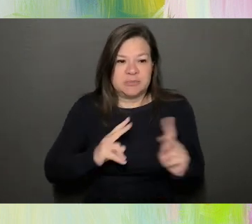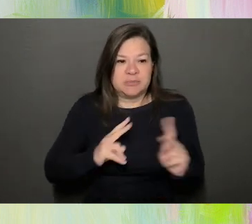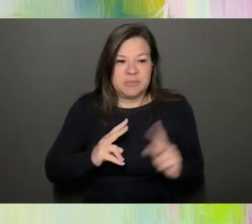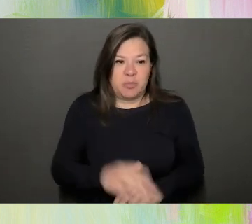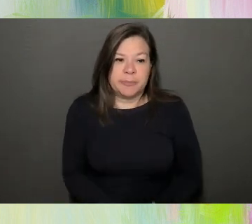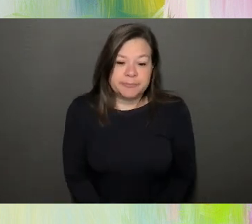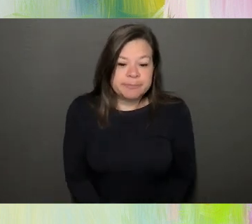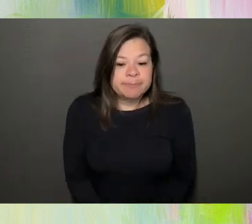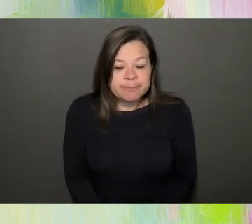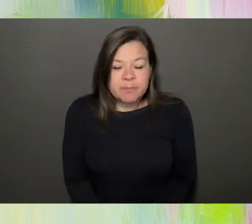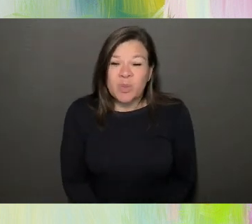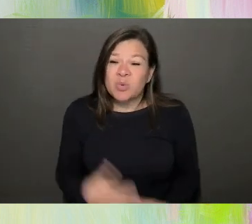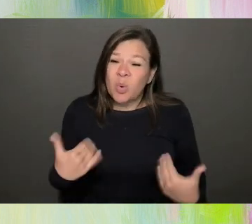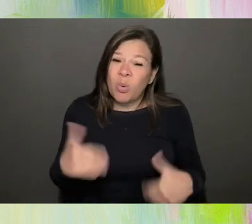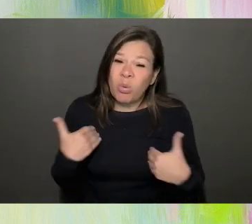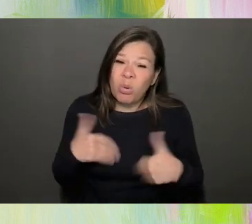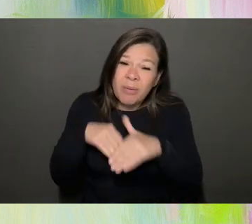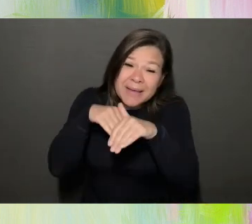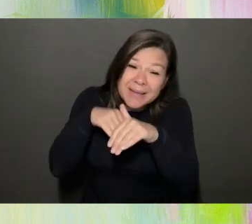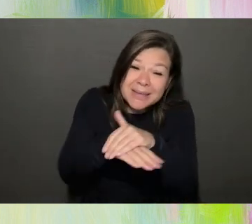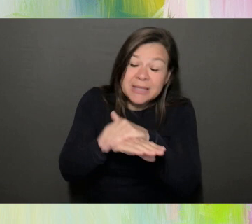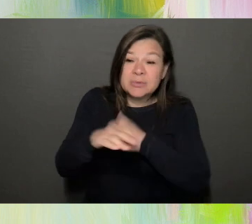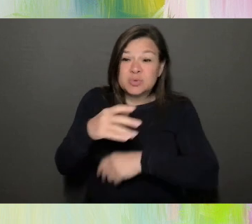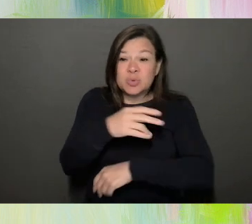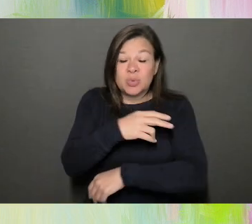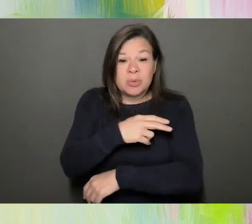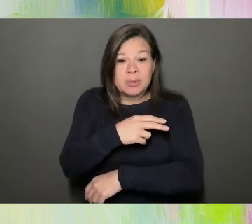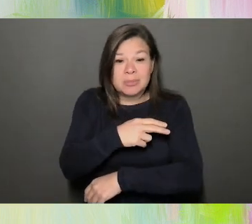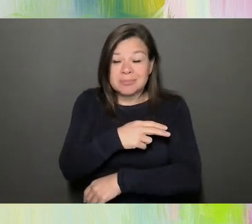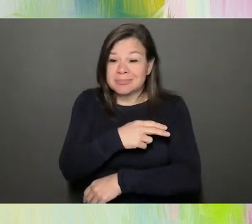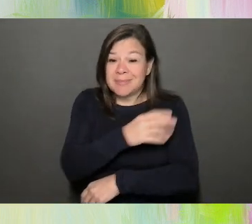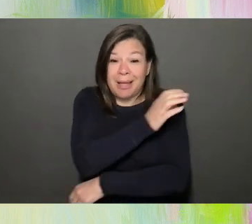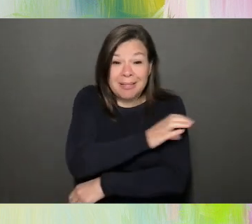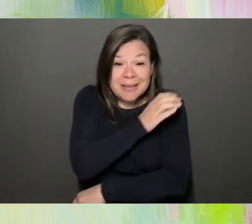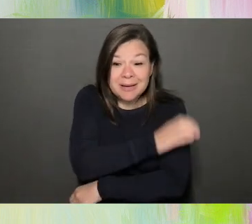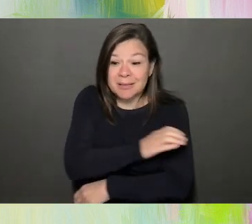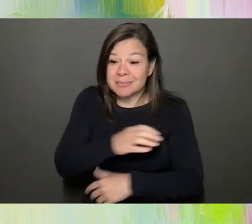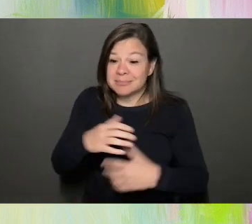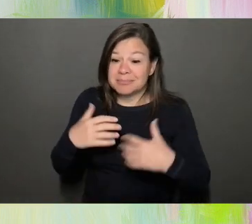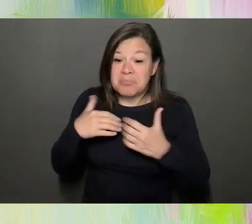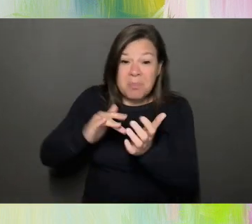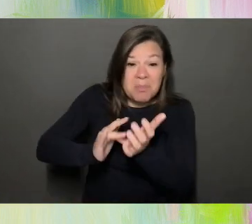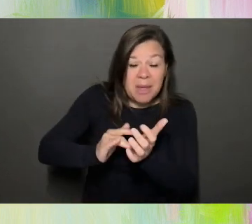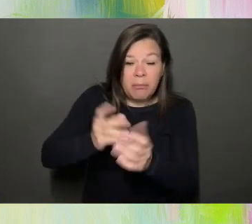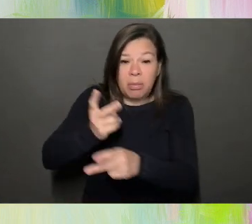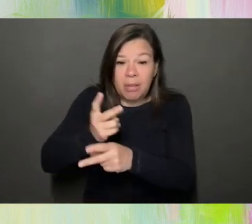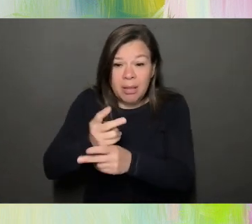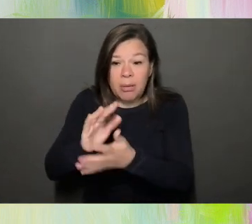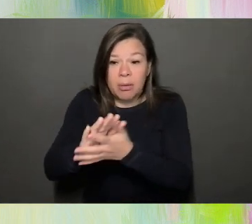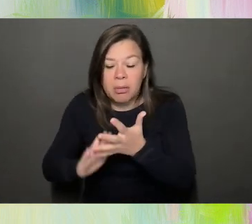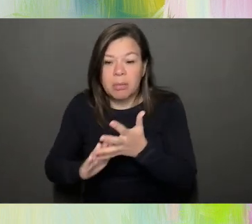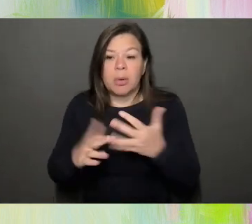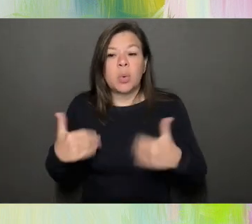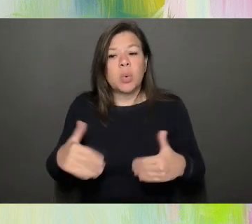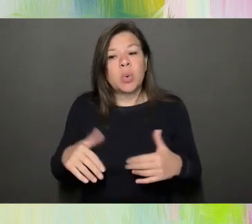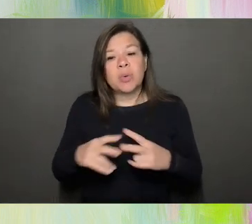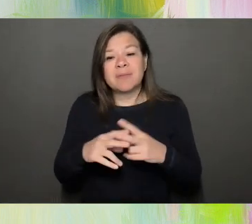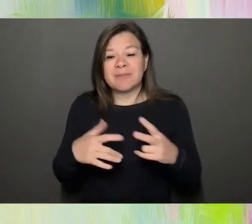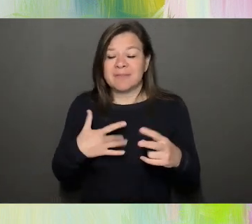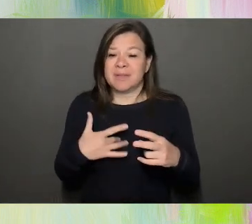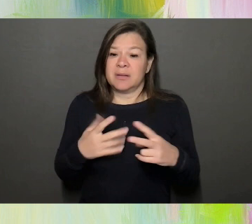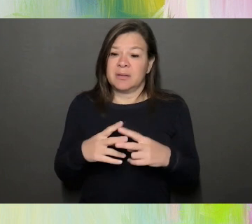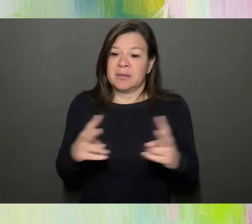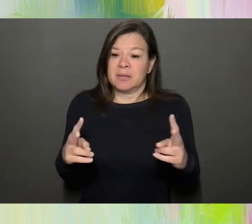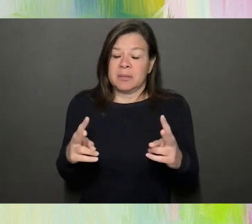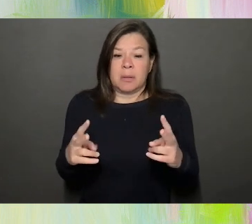going to healthcare or accessing care. It was like, they probably would have to be very sick or even try not to